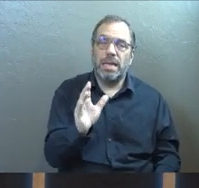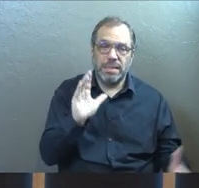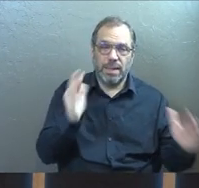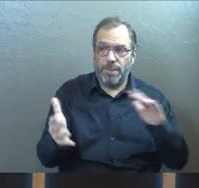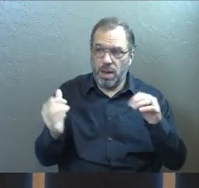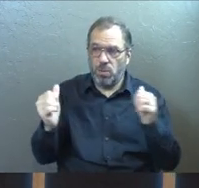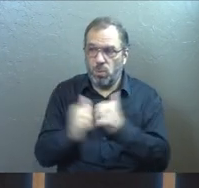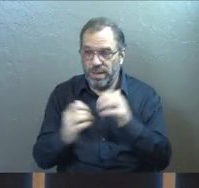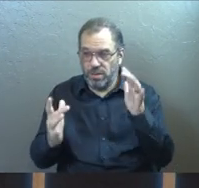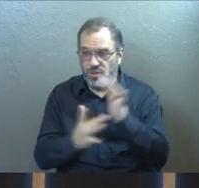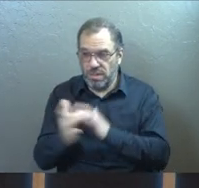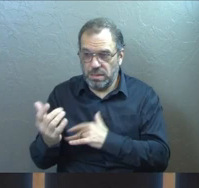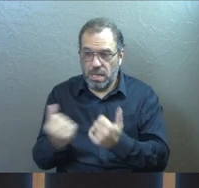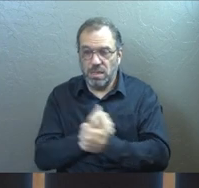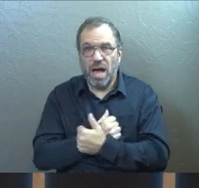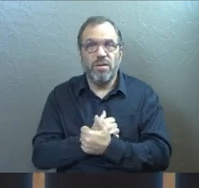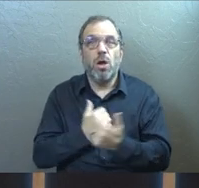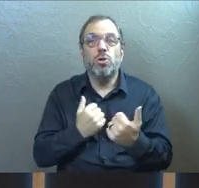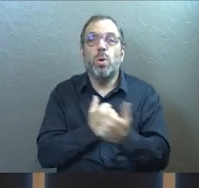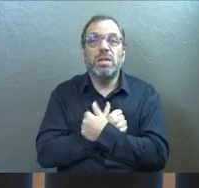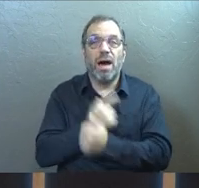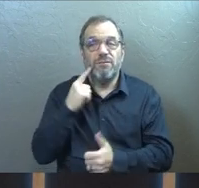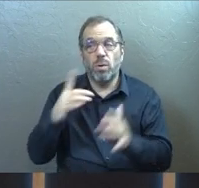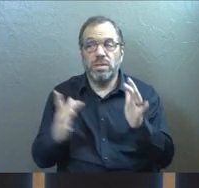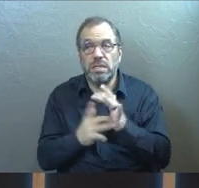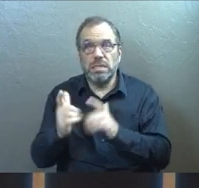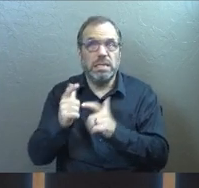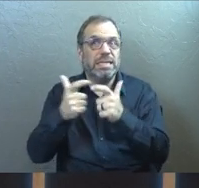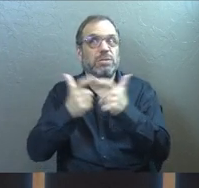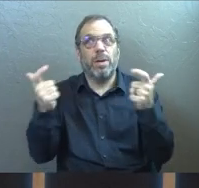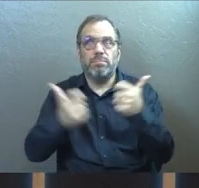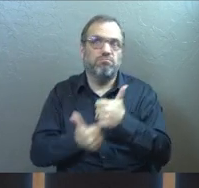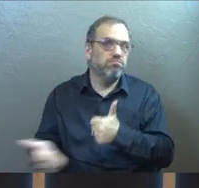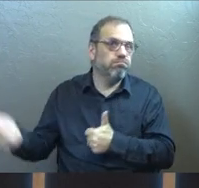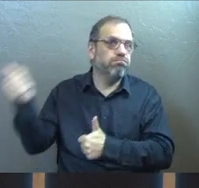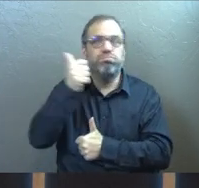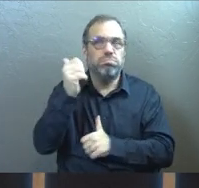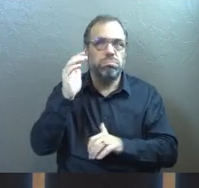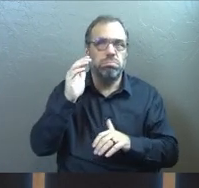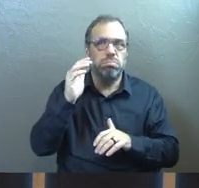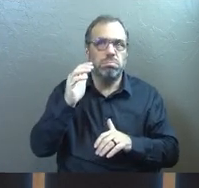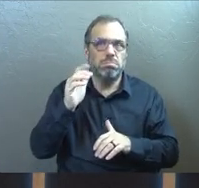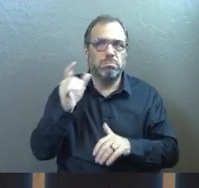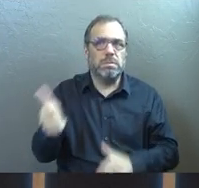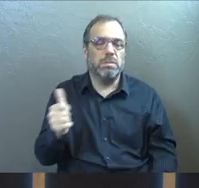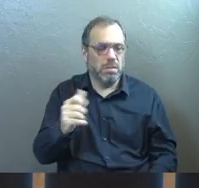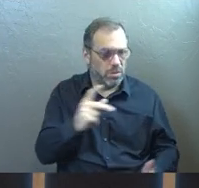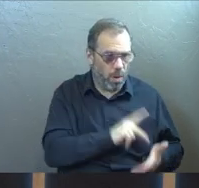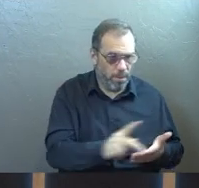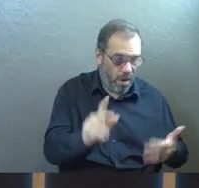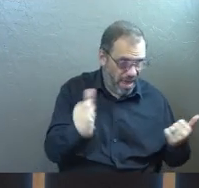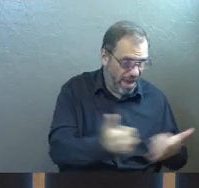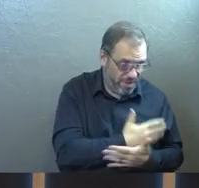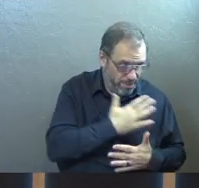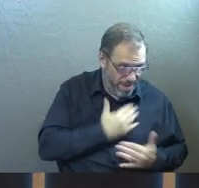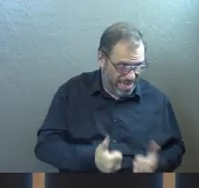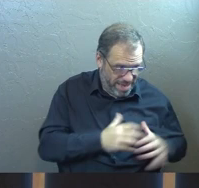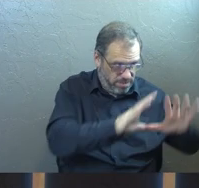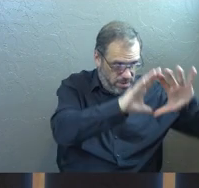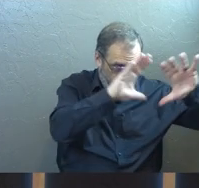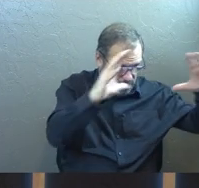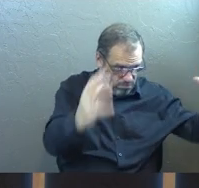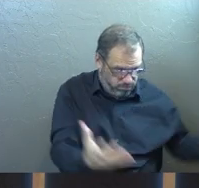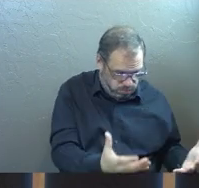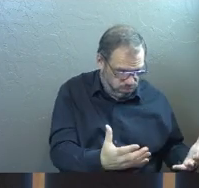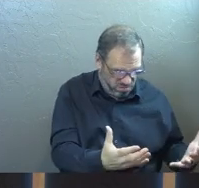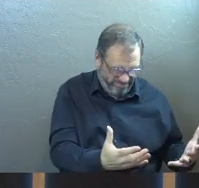comparison, your love is so much greater for Jesus himself. And so Paul says, everything in my life right now,